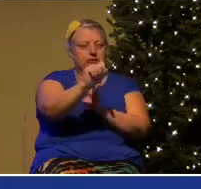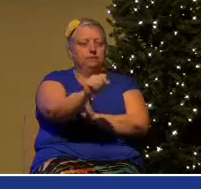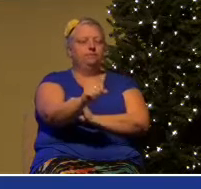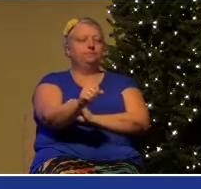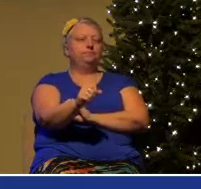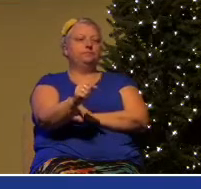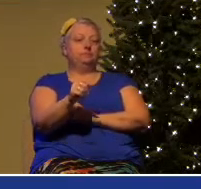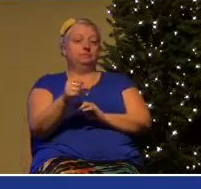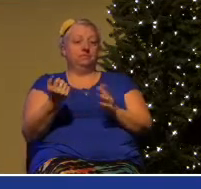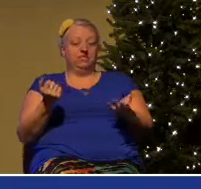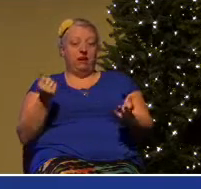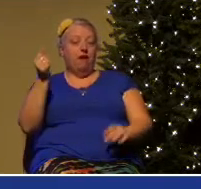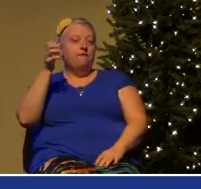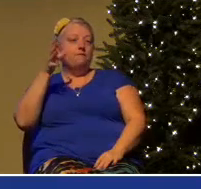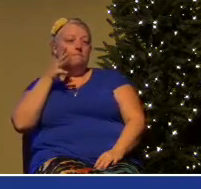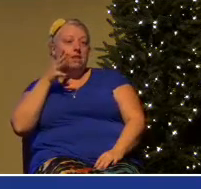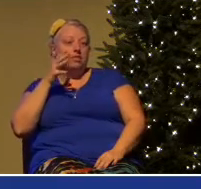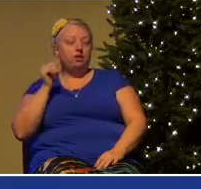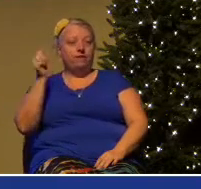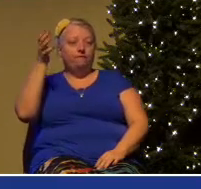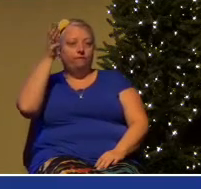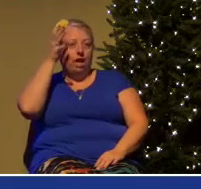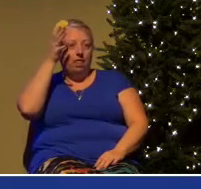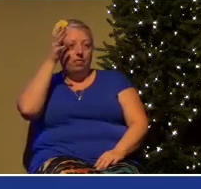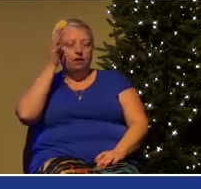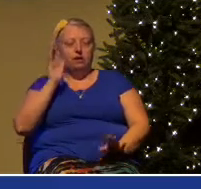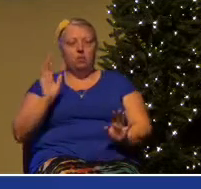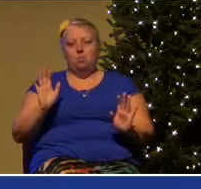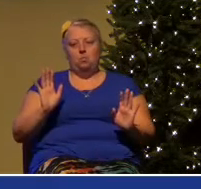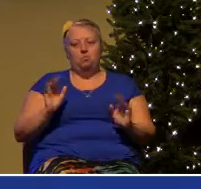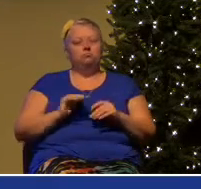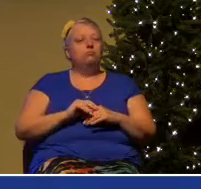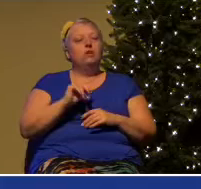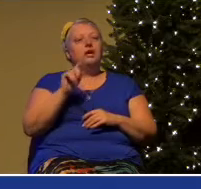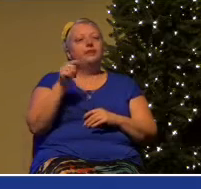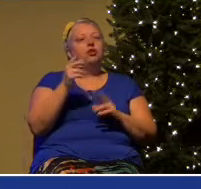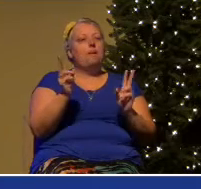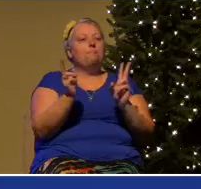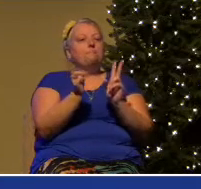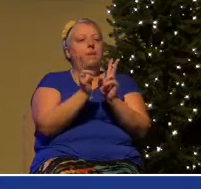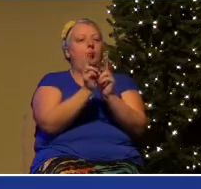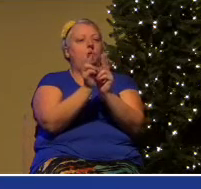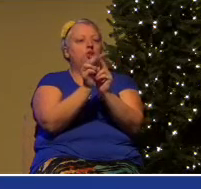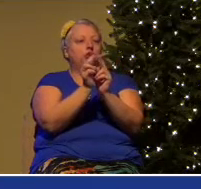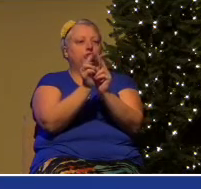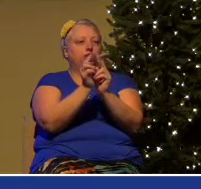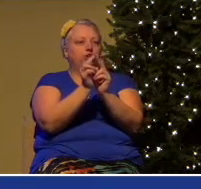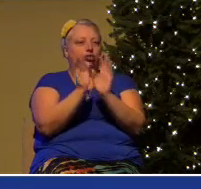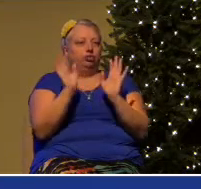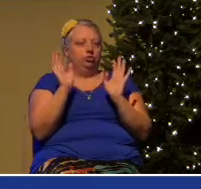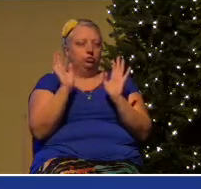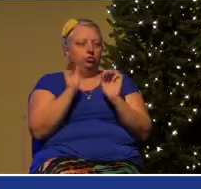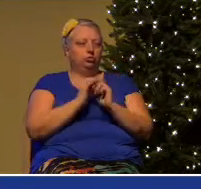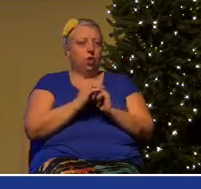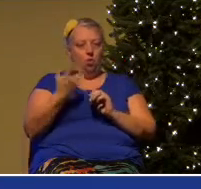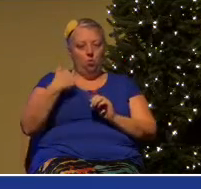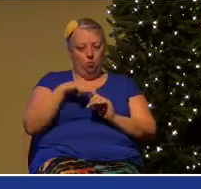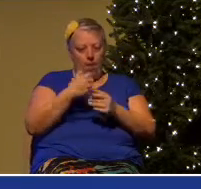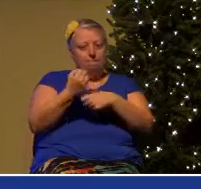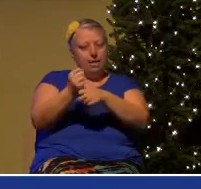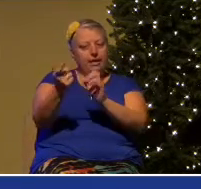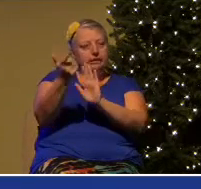It's now all areas of partnership. We are legalizing fundamental